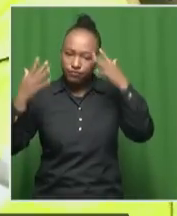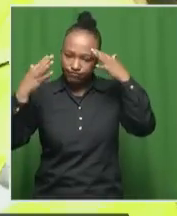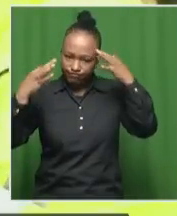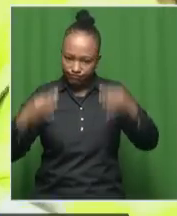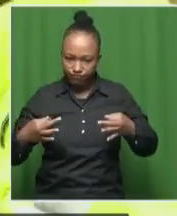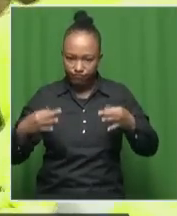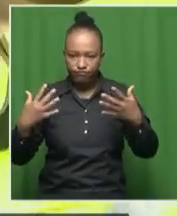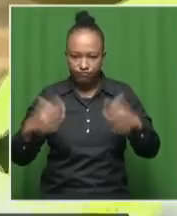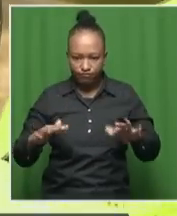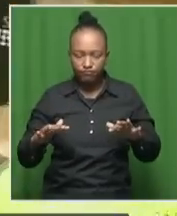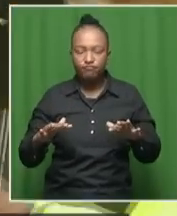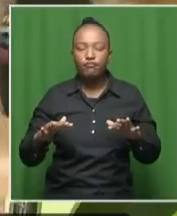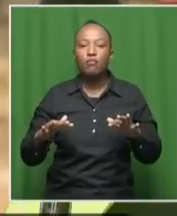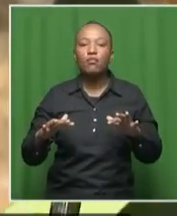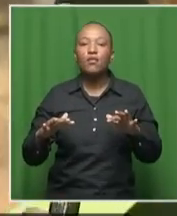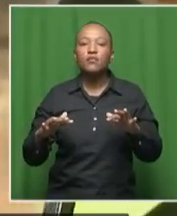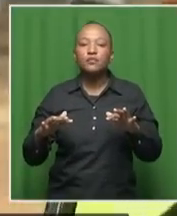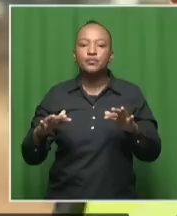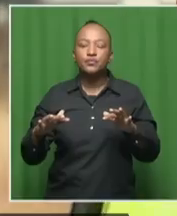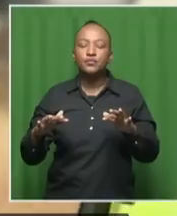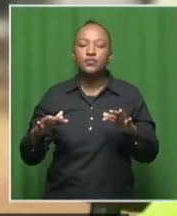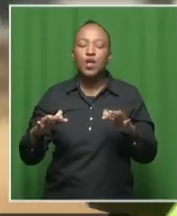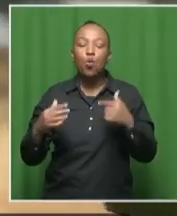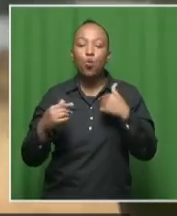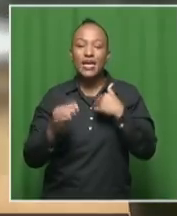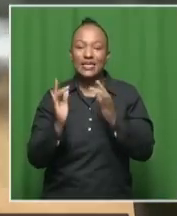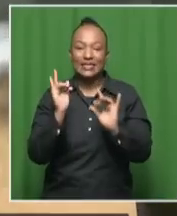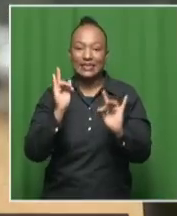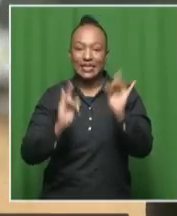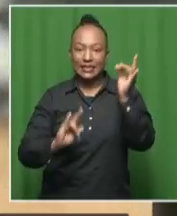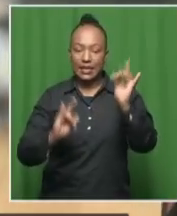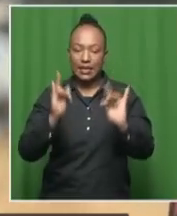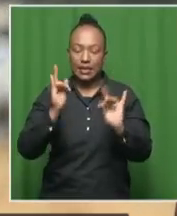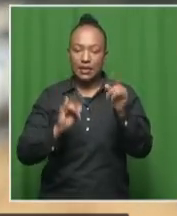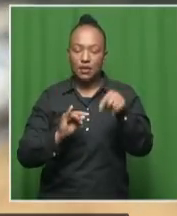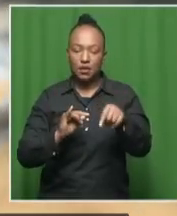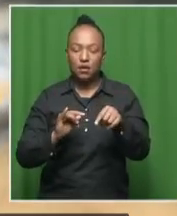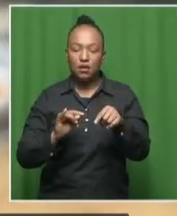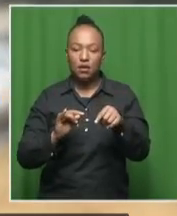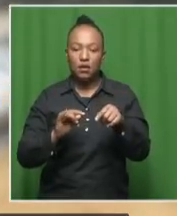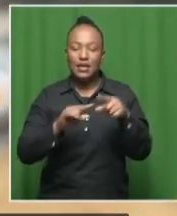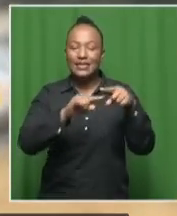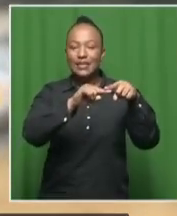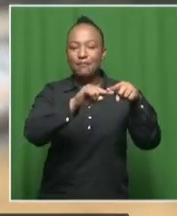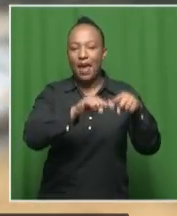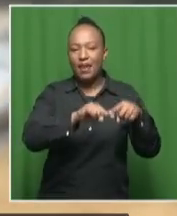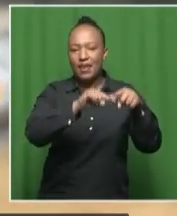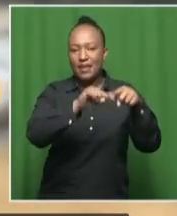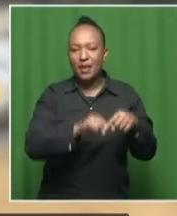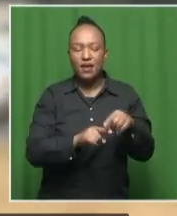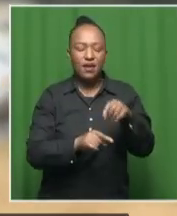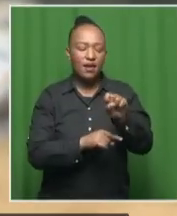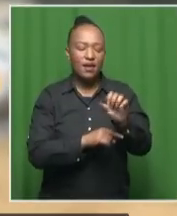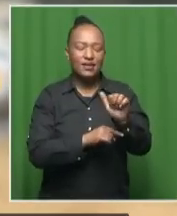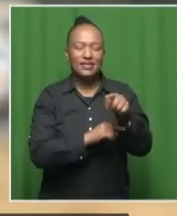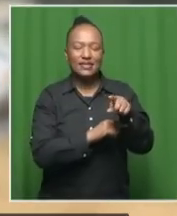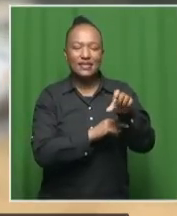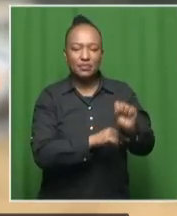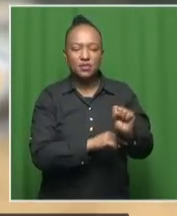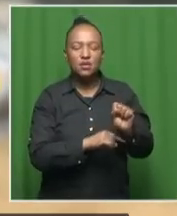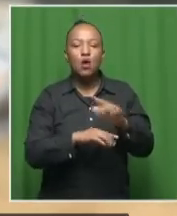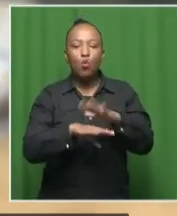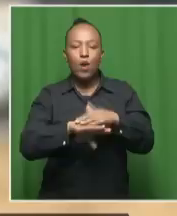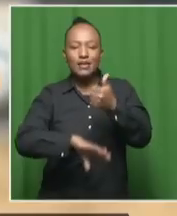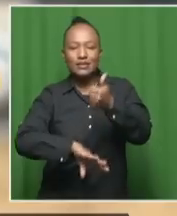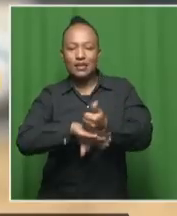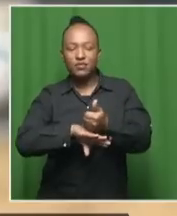that let us, let us as the city now, we're not going to be depending in terms of the CEP on anything. So we're actually established